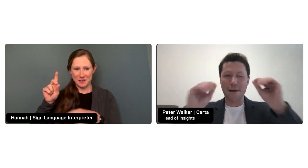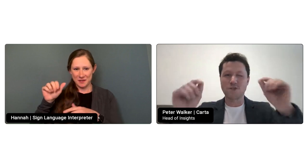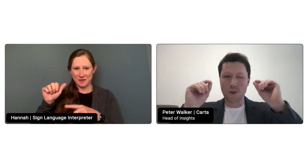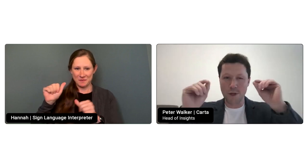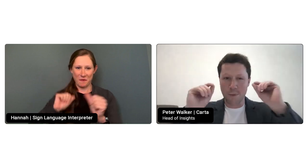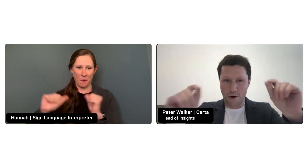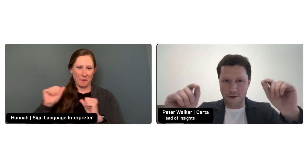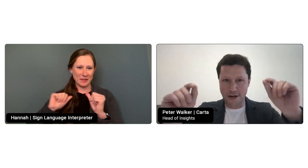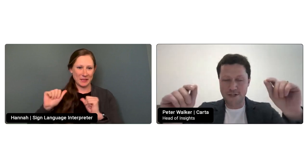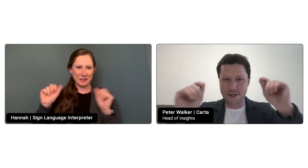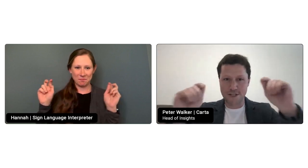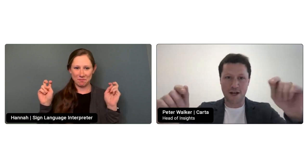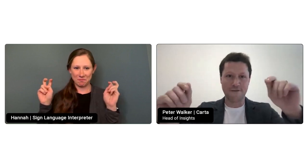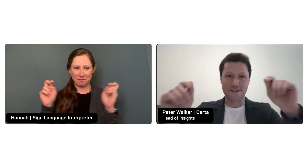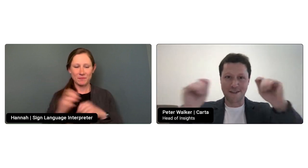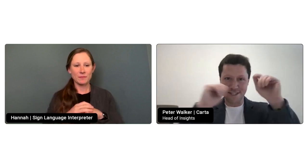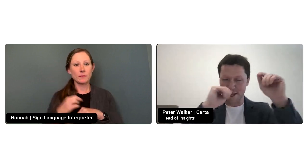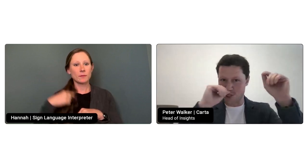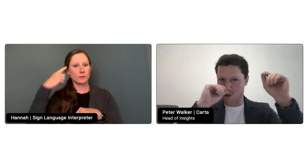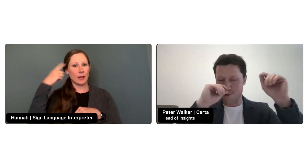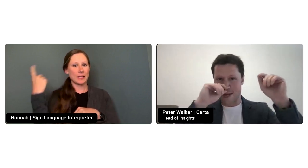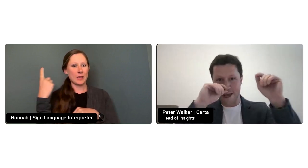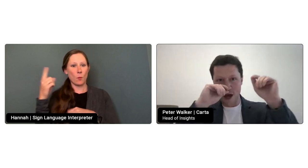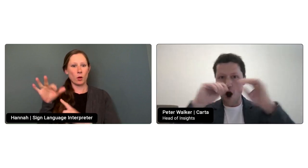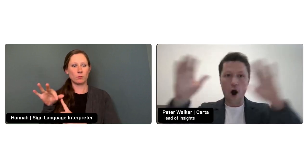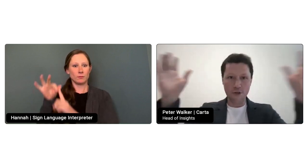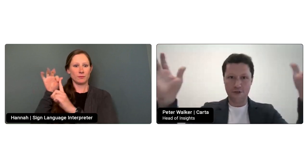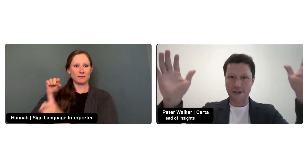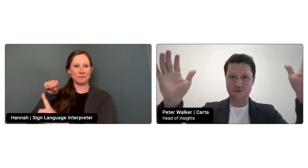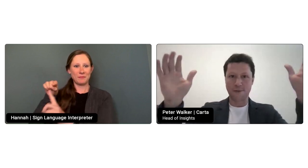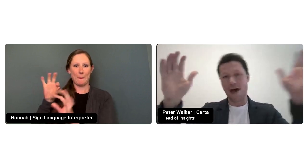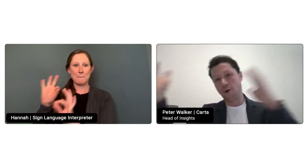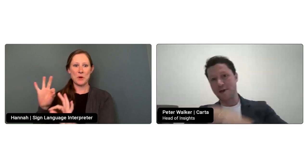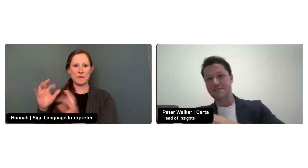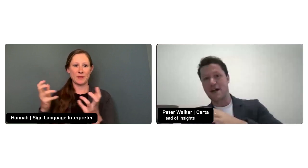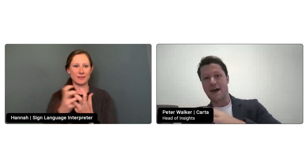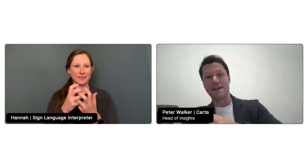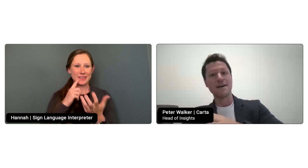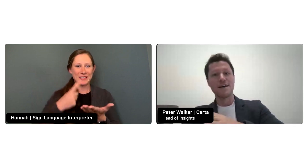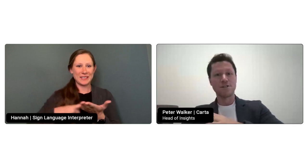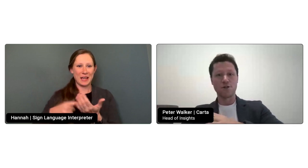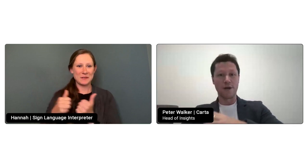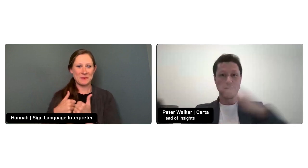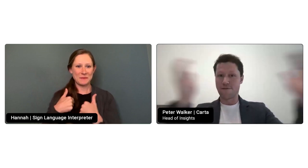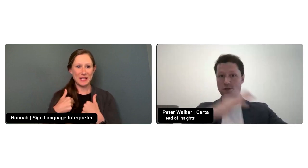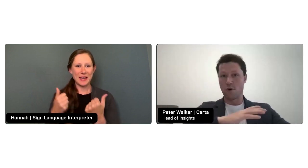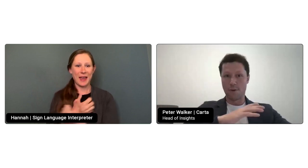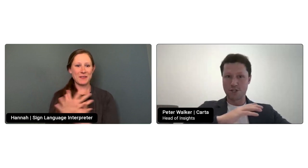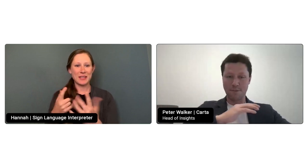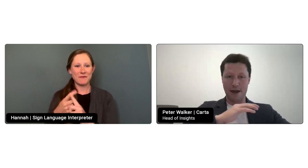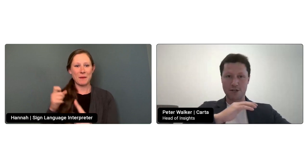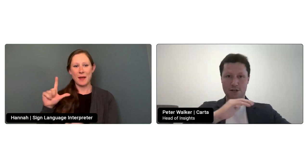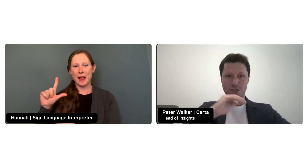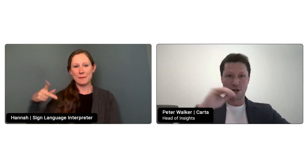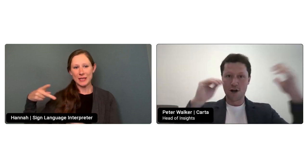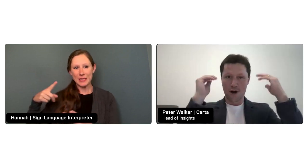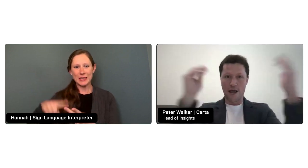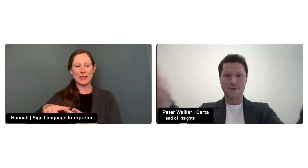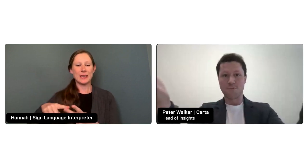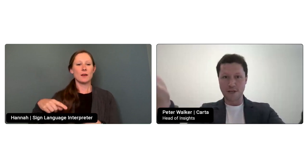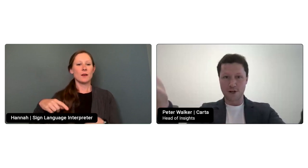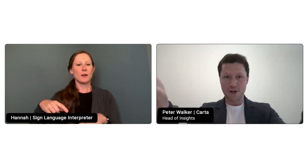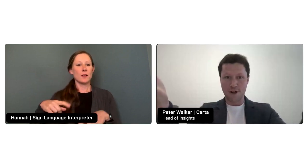is absolutely perfect to discuss this issue with me, all things from the LP side to individual emerging managers.